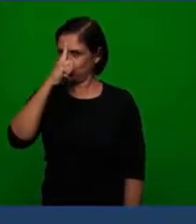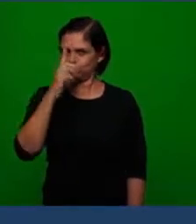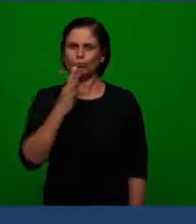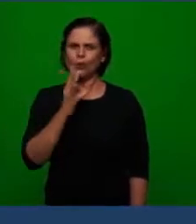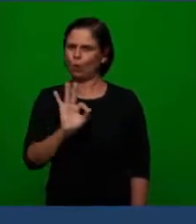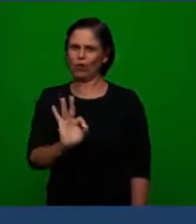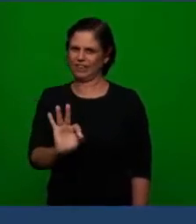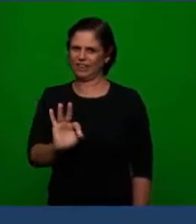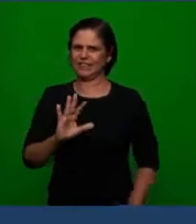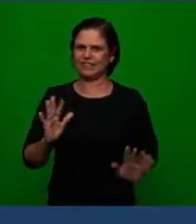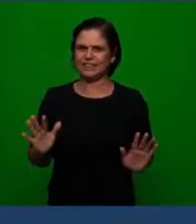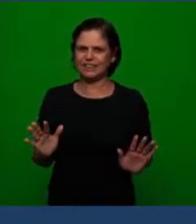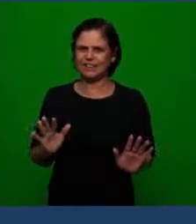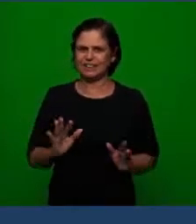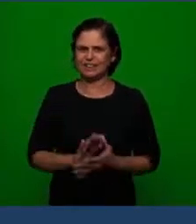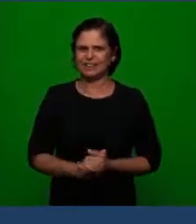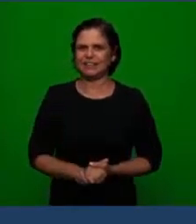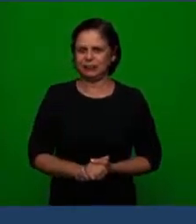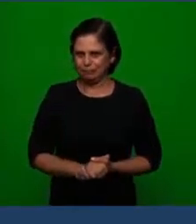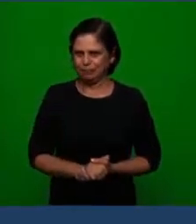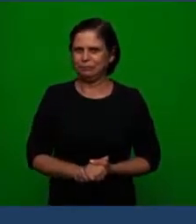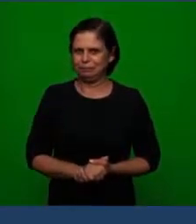they had not